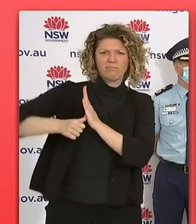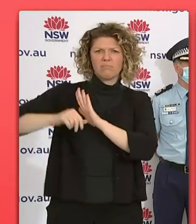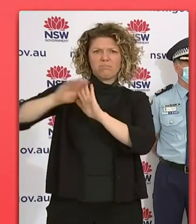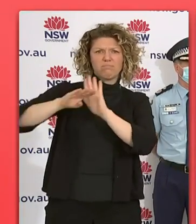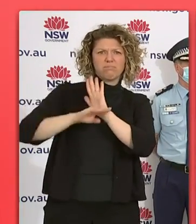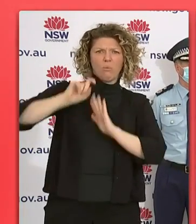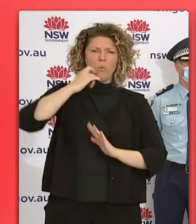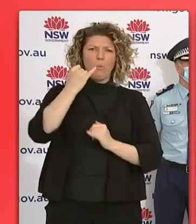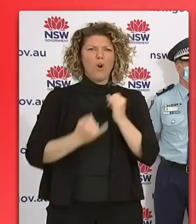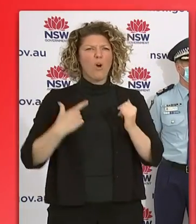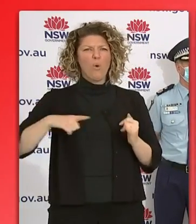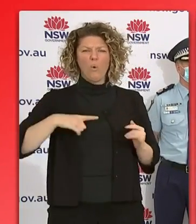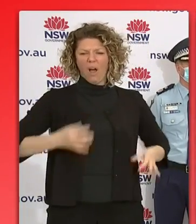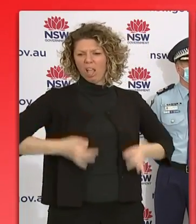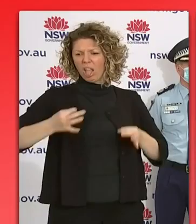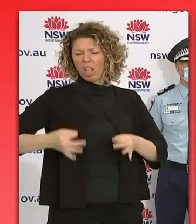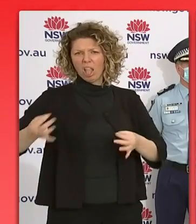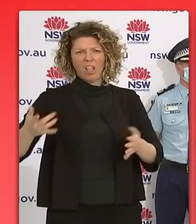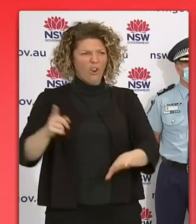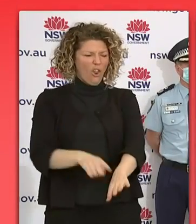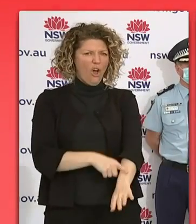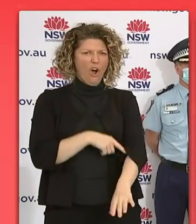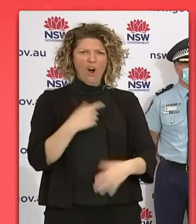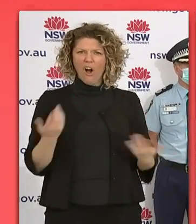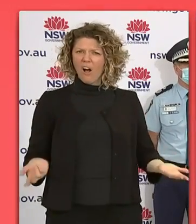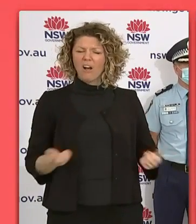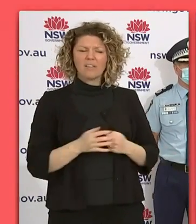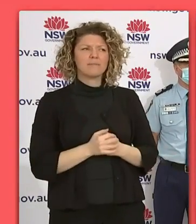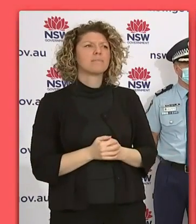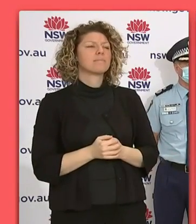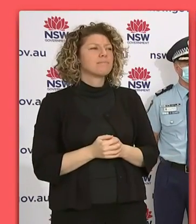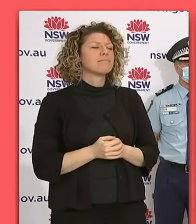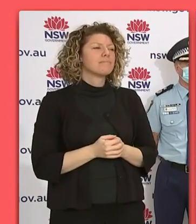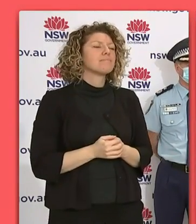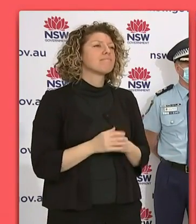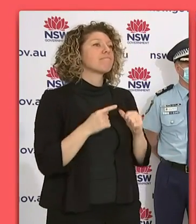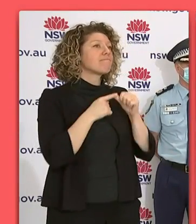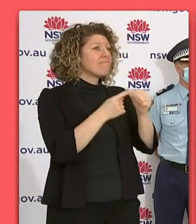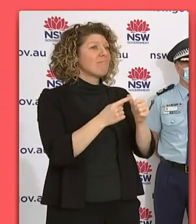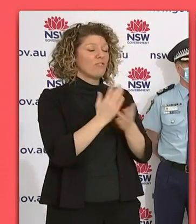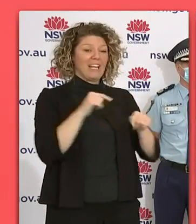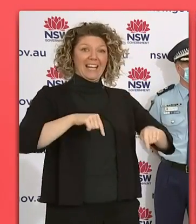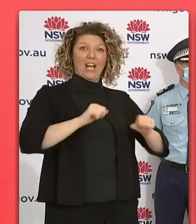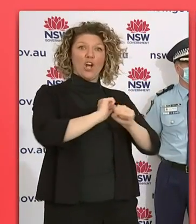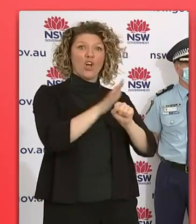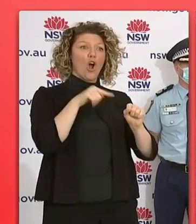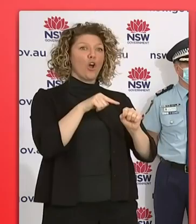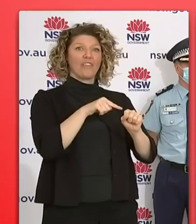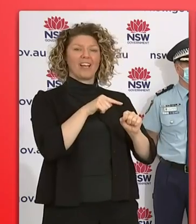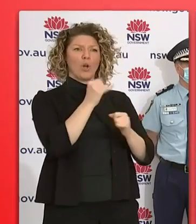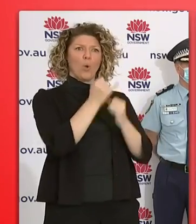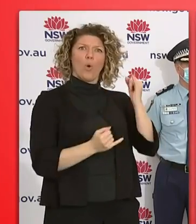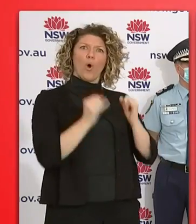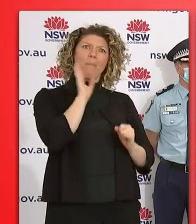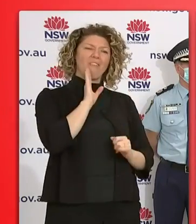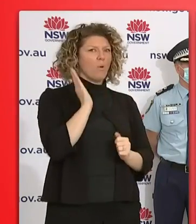look, it's really important that, uh, we're dealing with a strain of COVID, the Delta variant, uh, which is really untested in